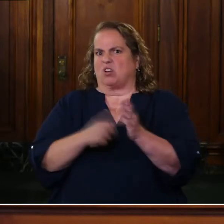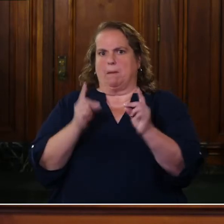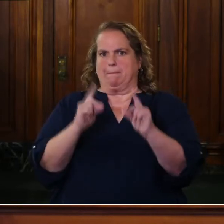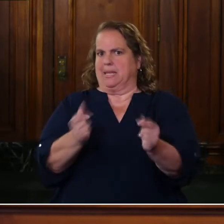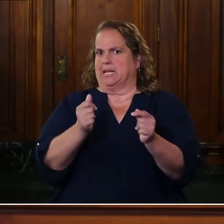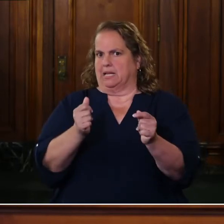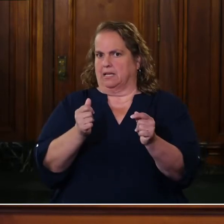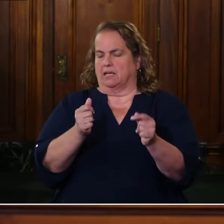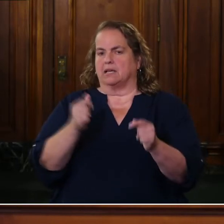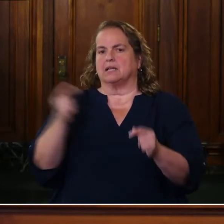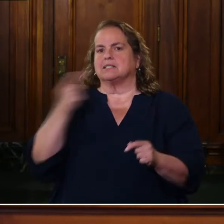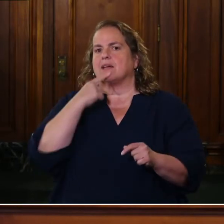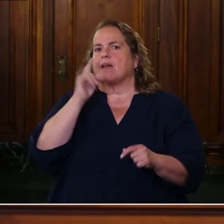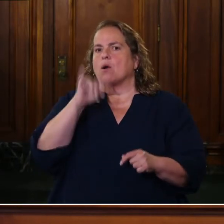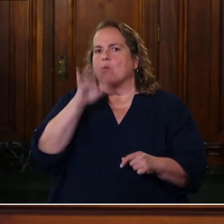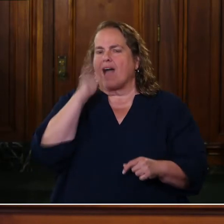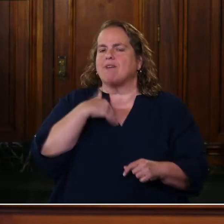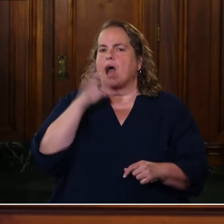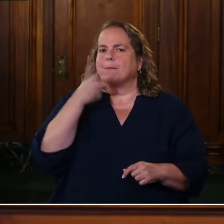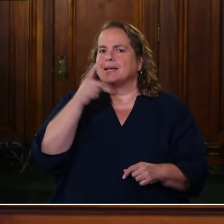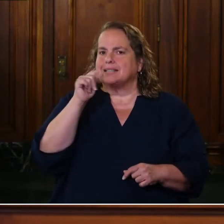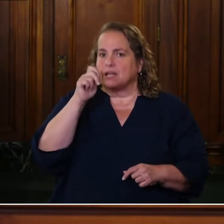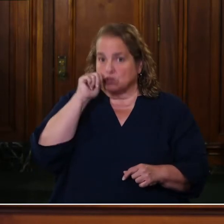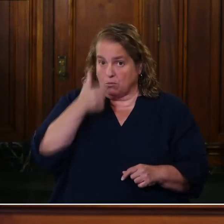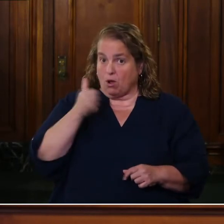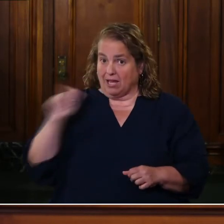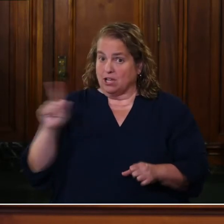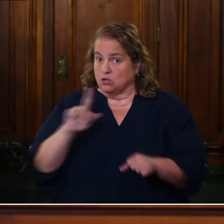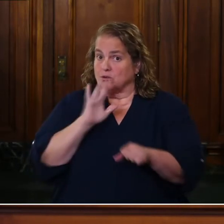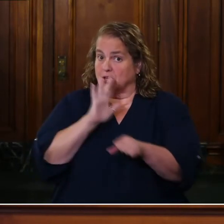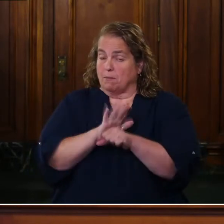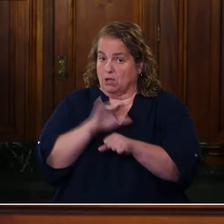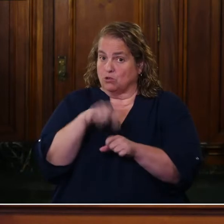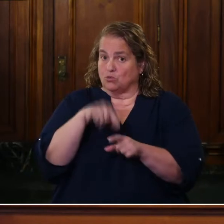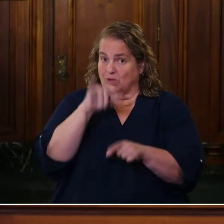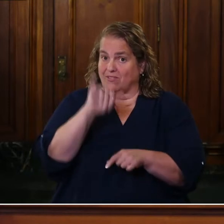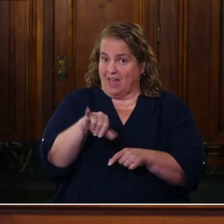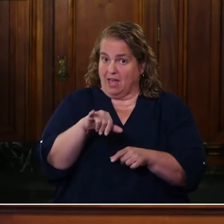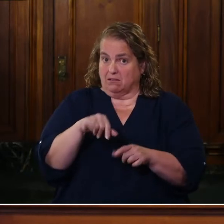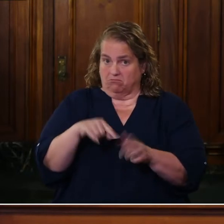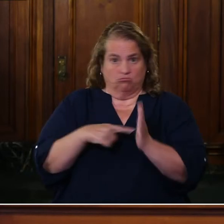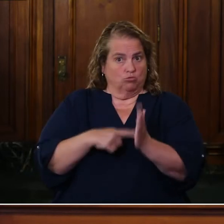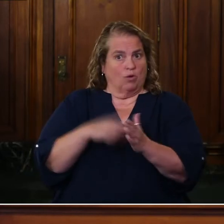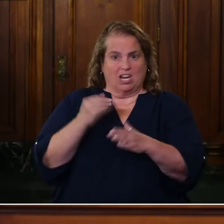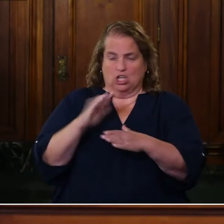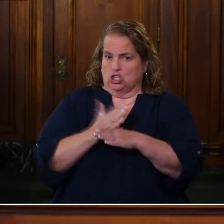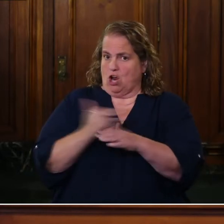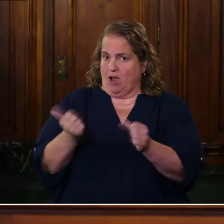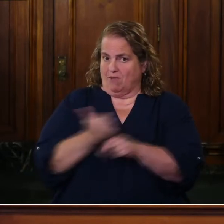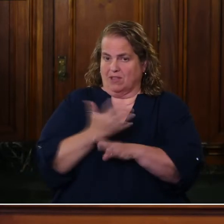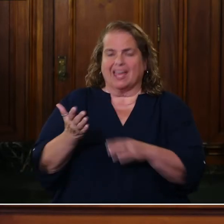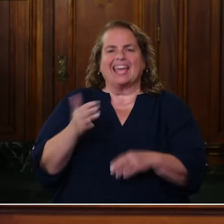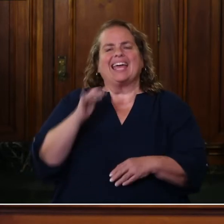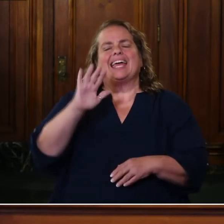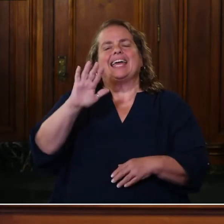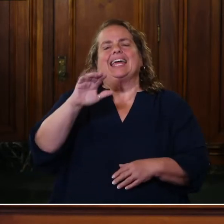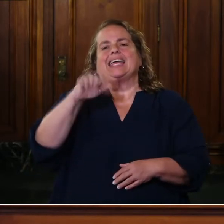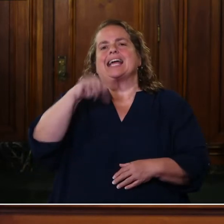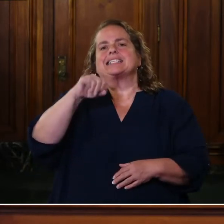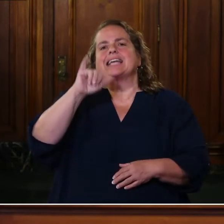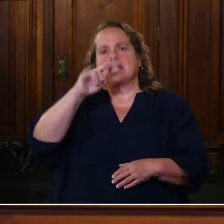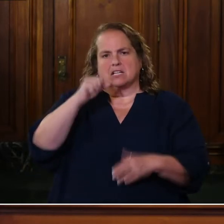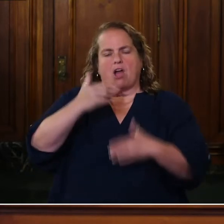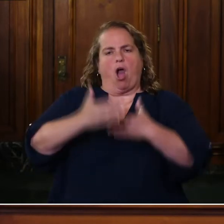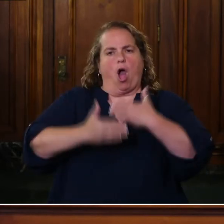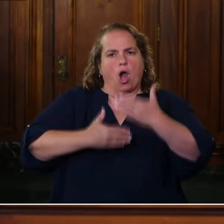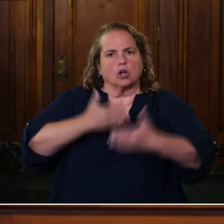you, uh, can commit to? Well, yeah, so it's an ongoing investigation. I believe we are sharing more pieces of it, uh, more quickly